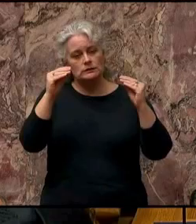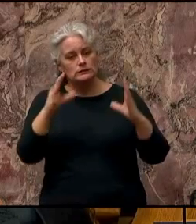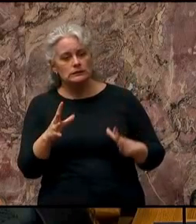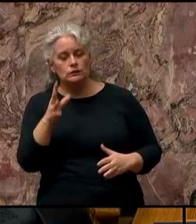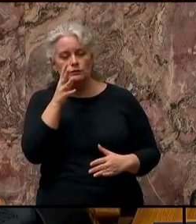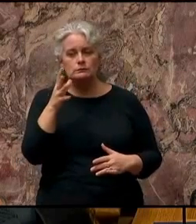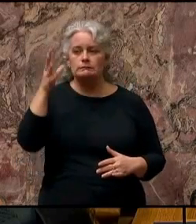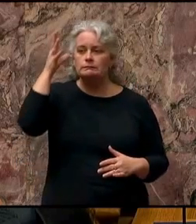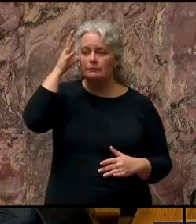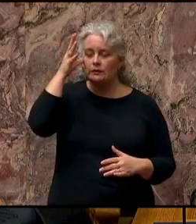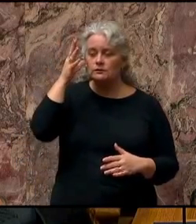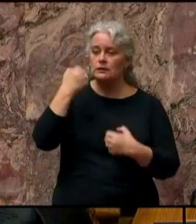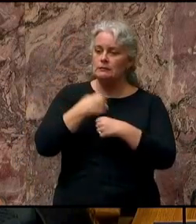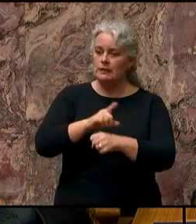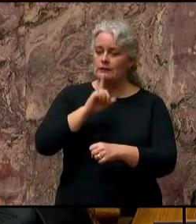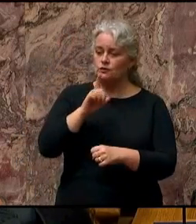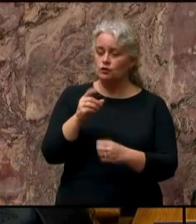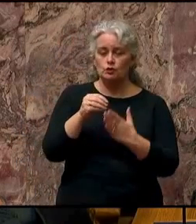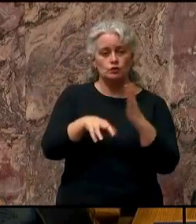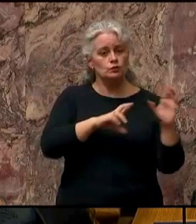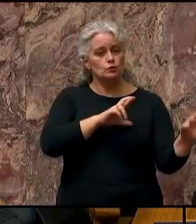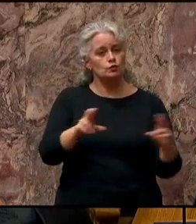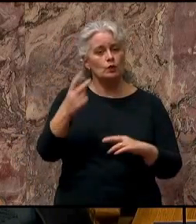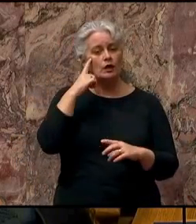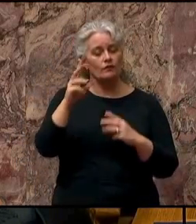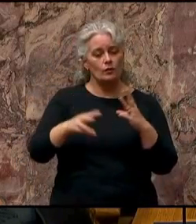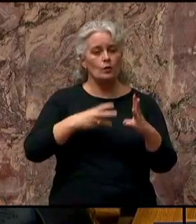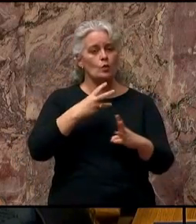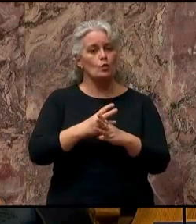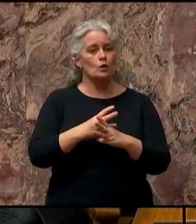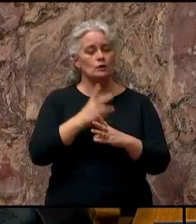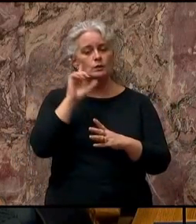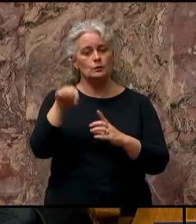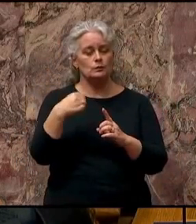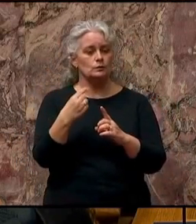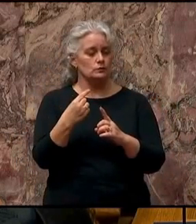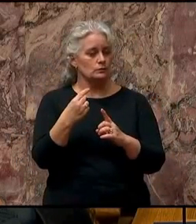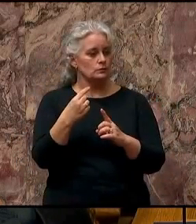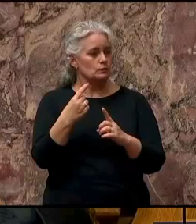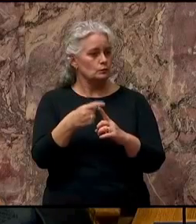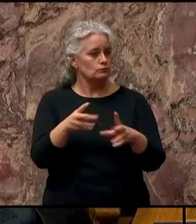to make sure our students are ready for the world they will inherit.